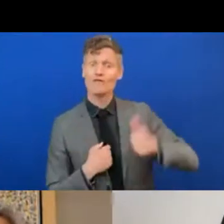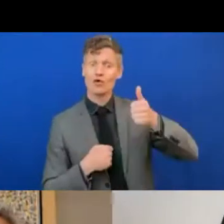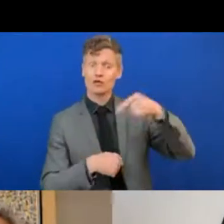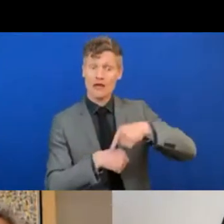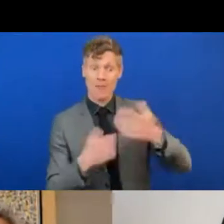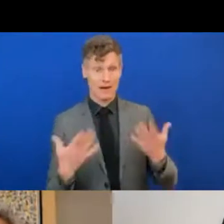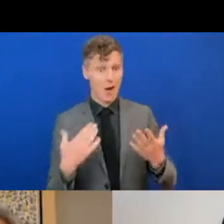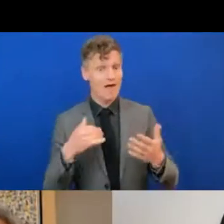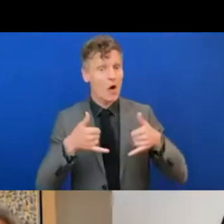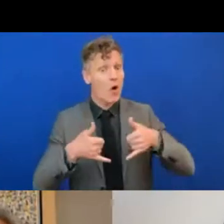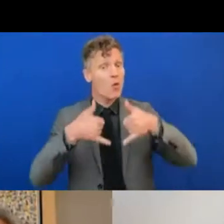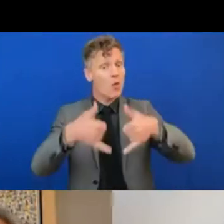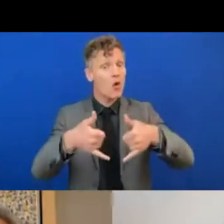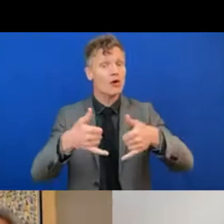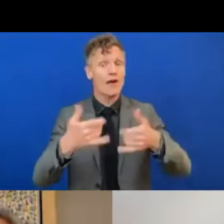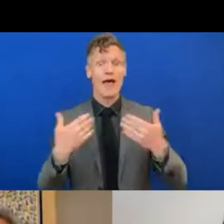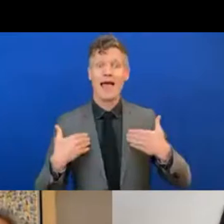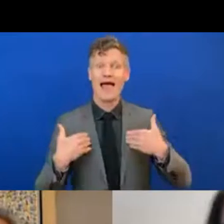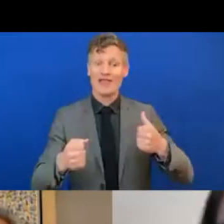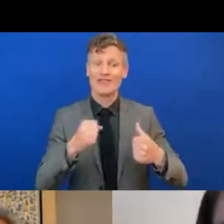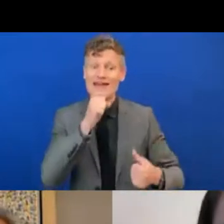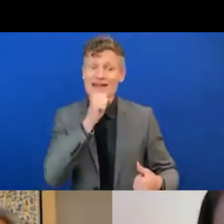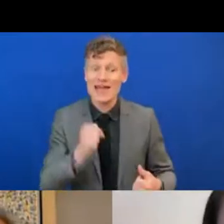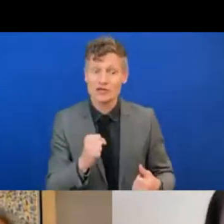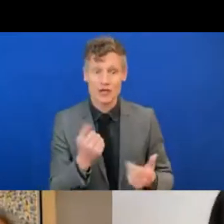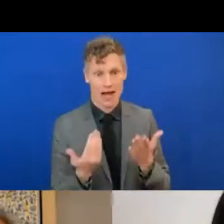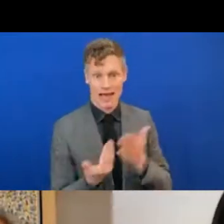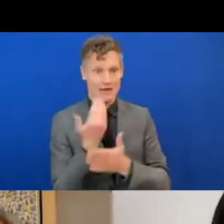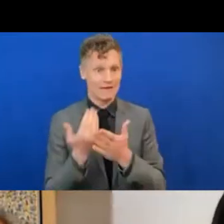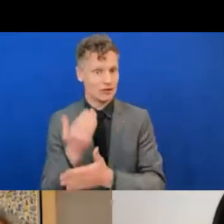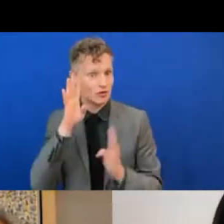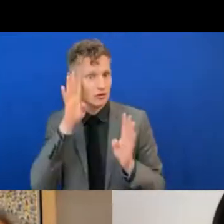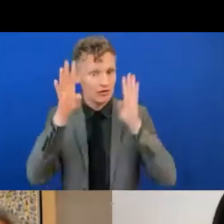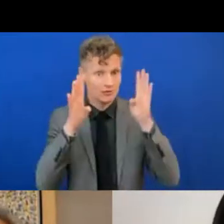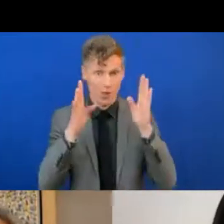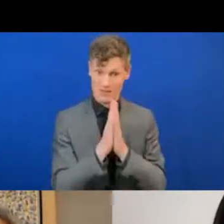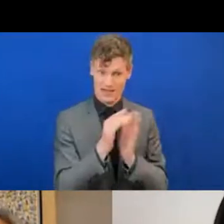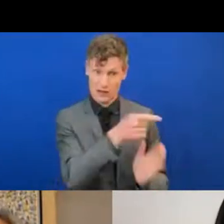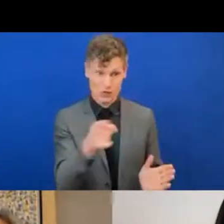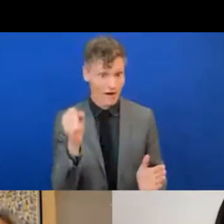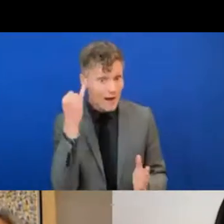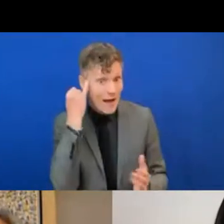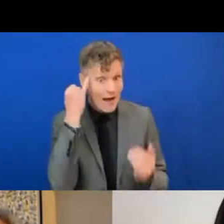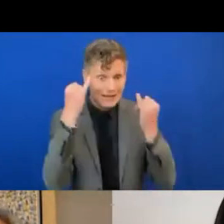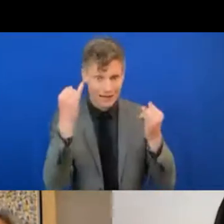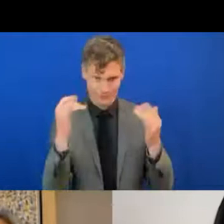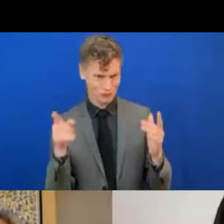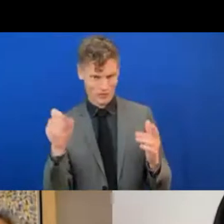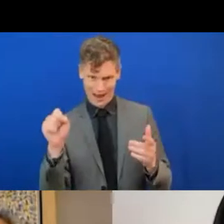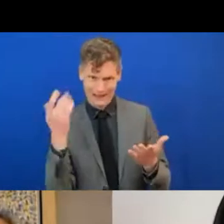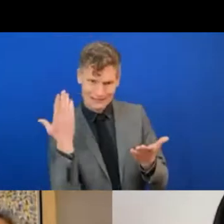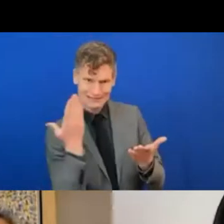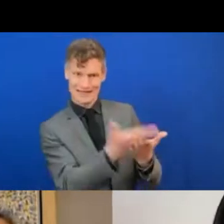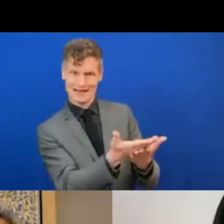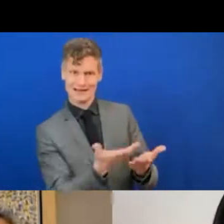innovation. Submit your technology, and I invite all of those here. And then our panels will be the